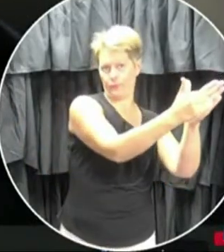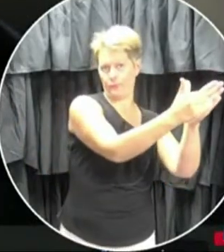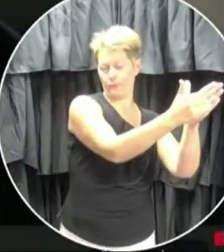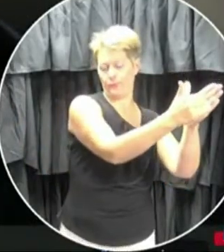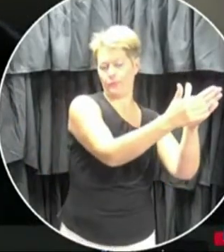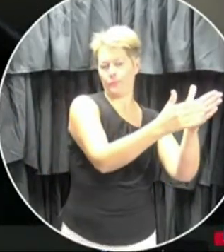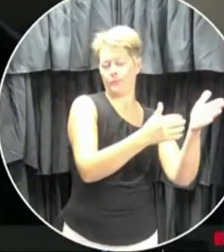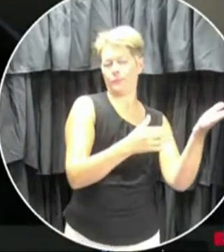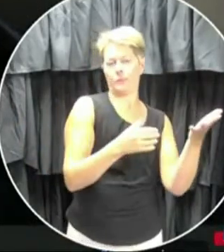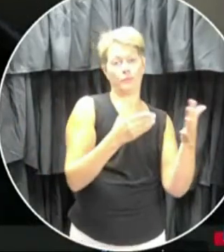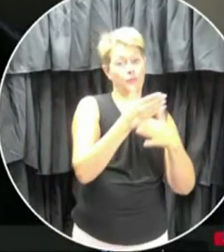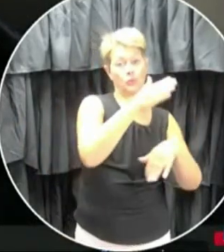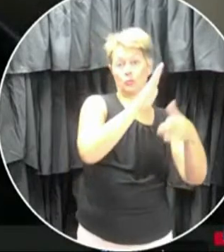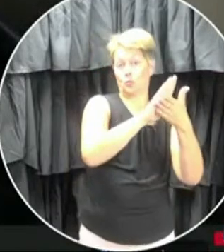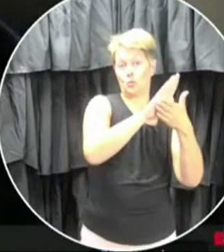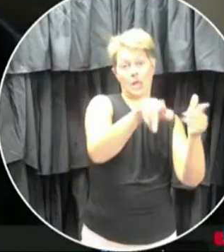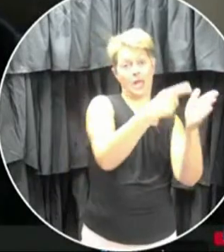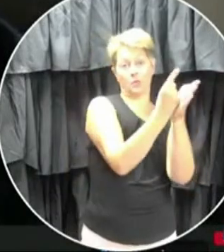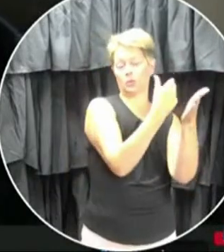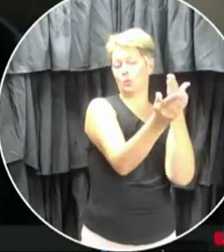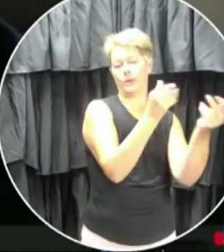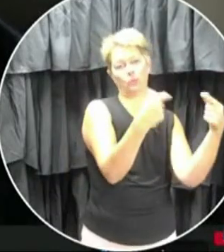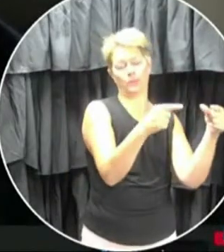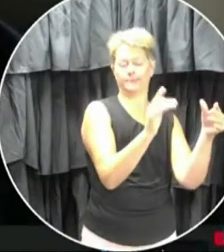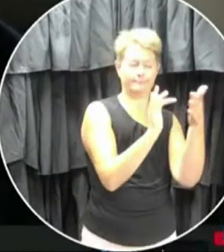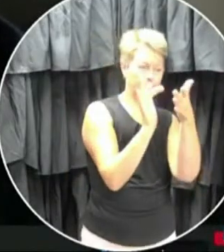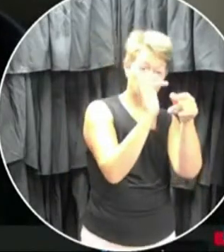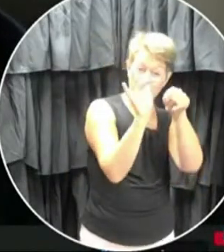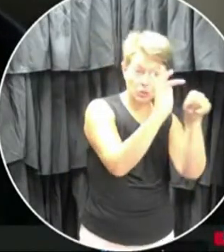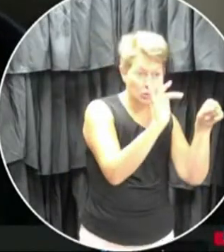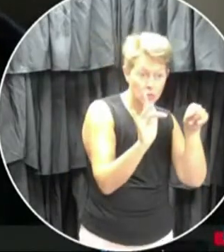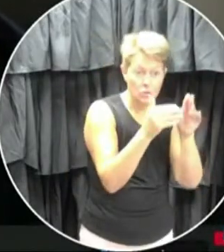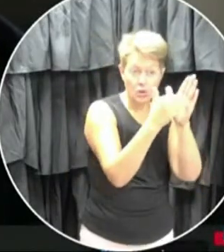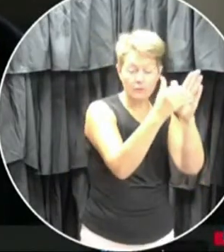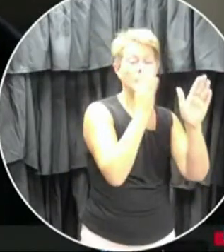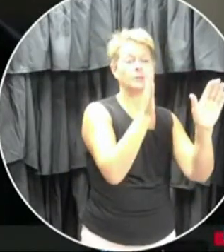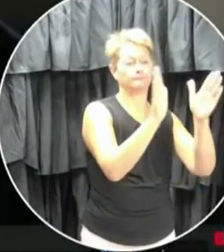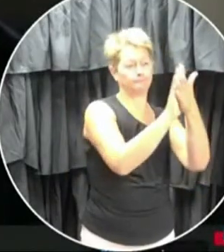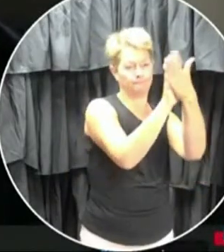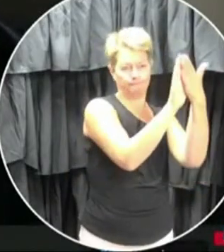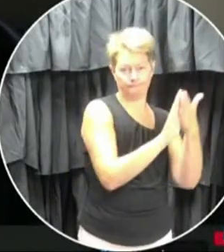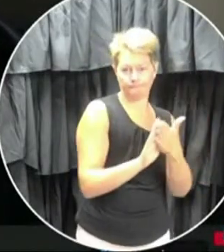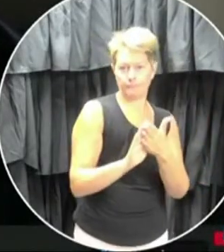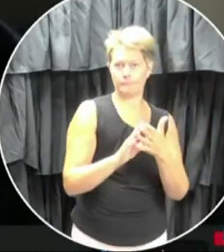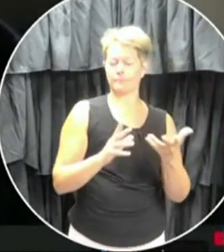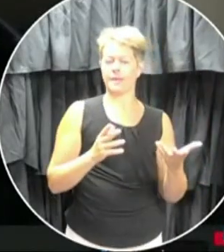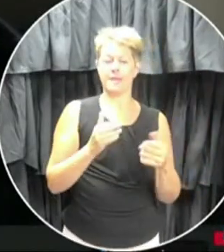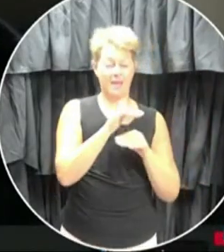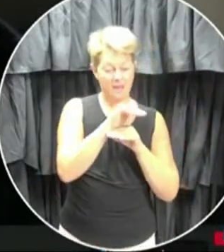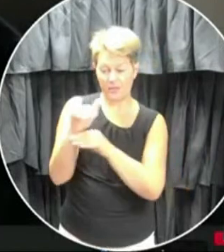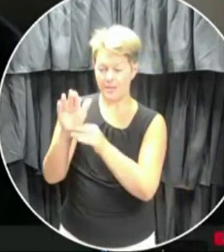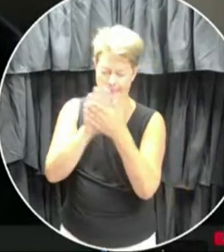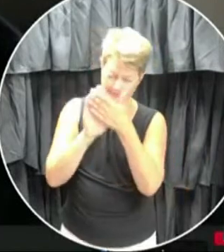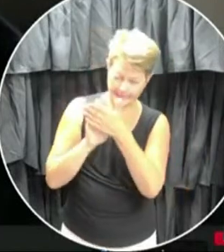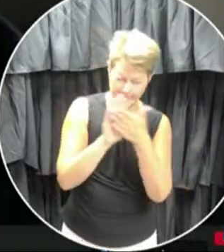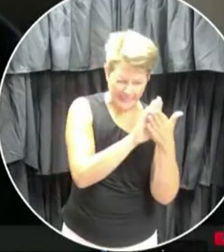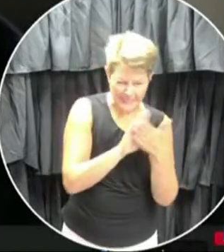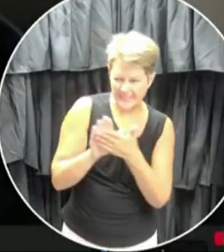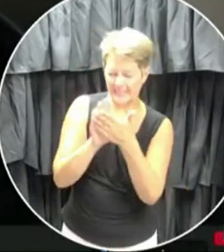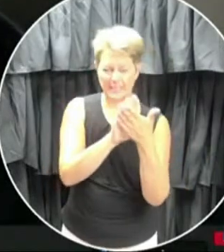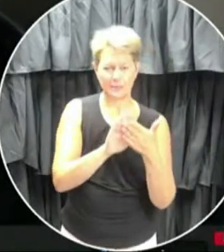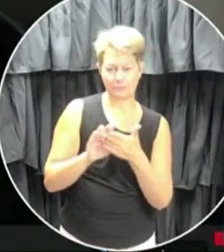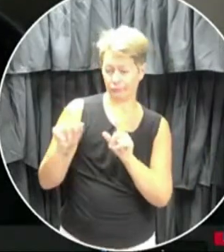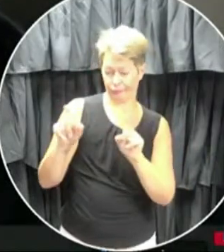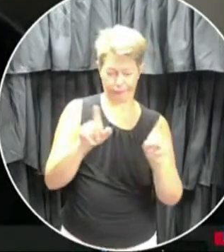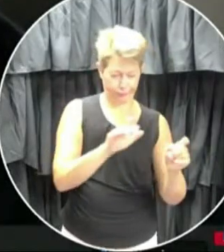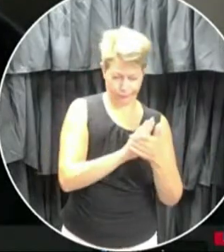school is even on, um, and, uh, cleaning and disinfecting every night, uh, obviously before